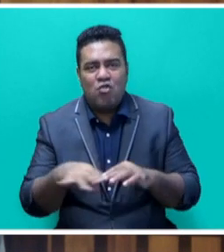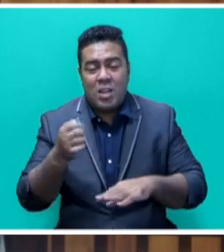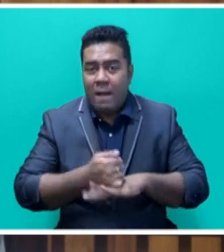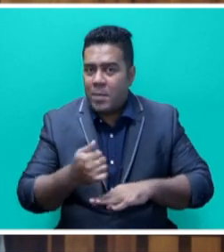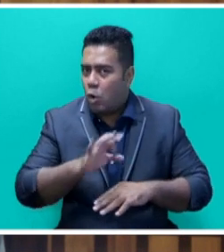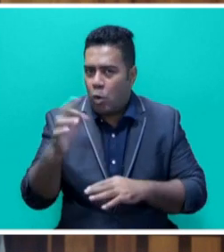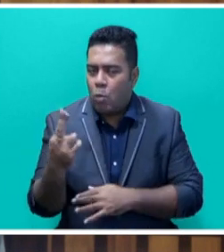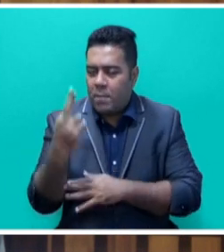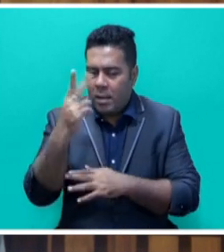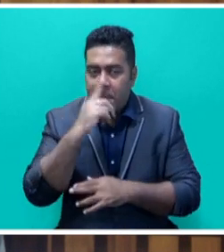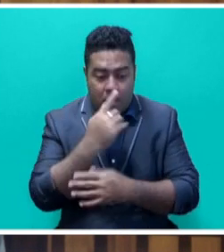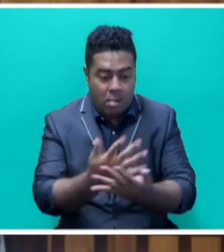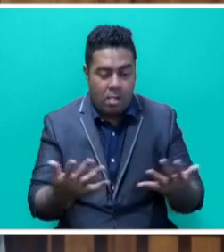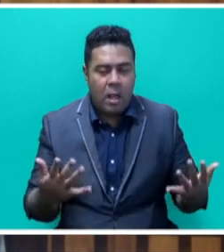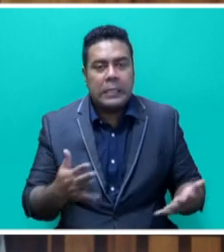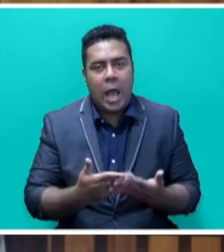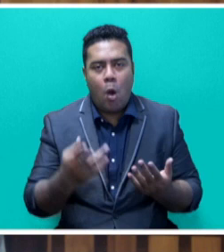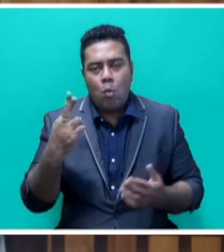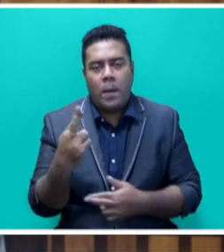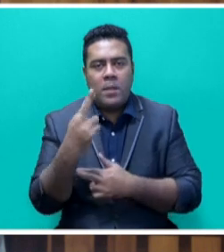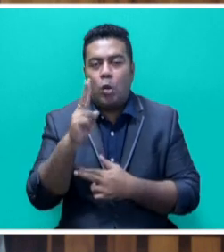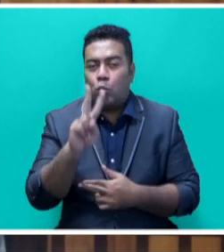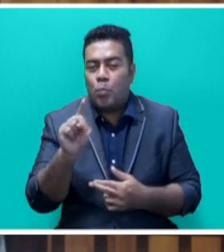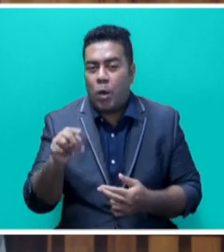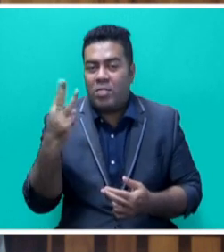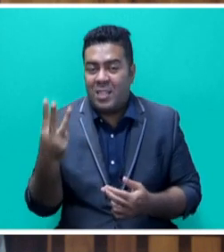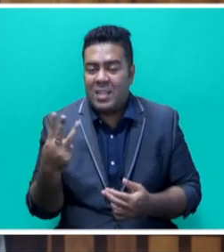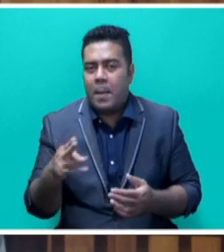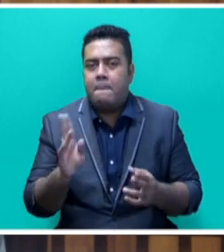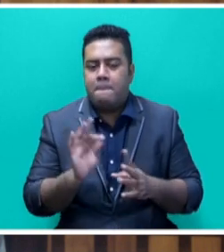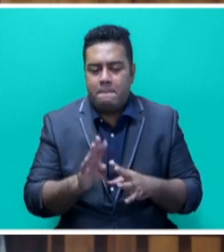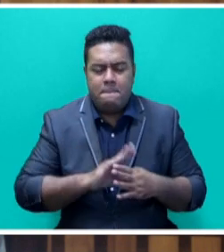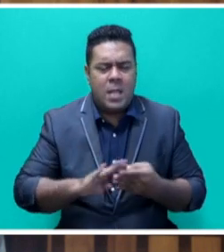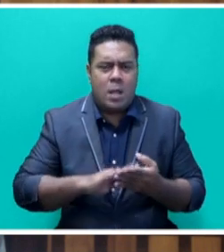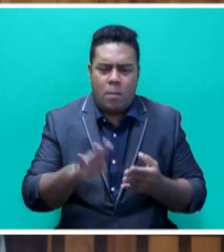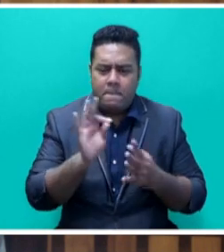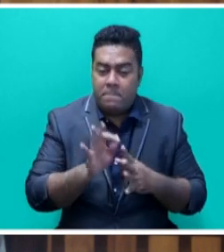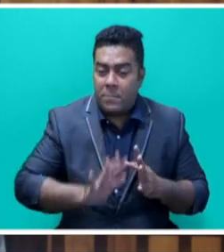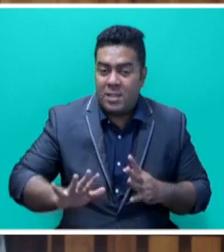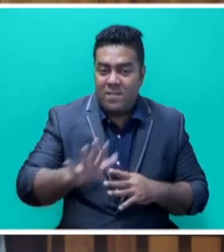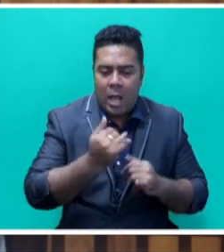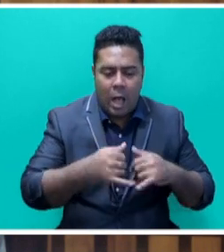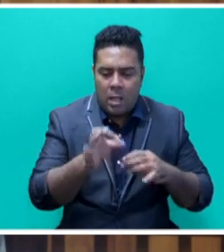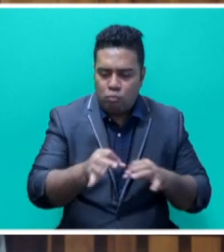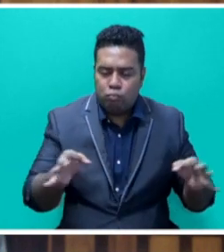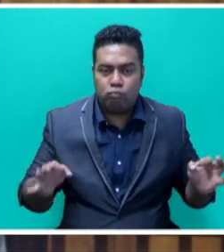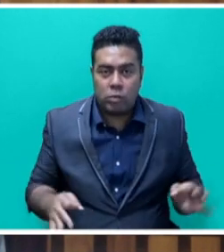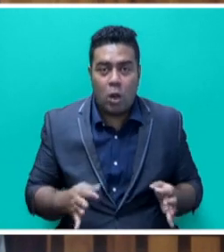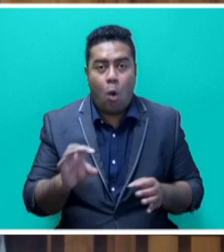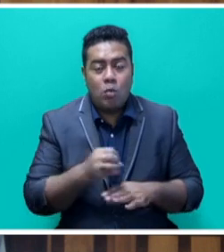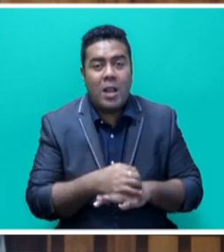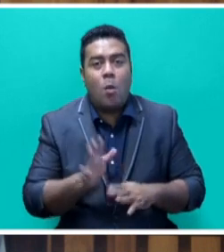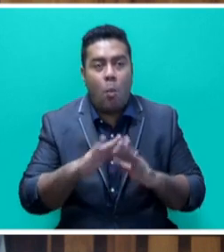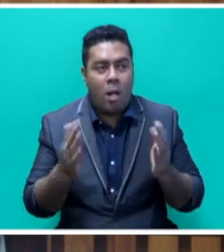represent its people, it now represents the 2.3 million Pacific Islanders spread across the largest patch of ocean in the world. It